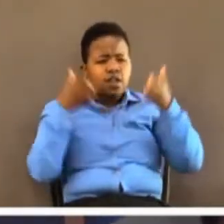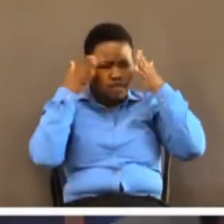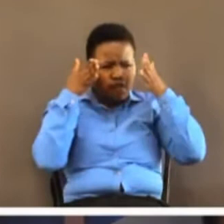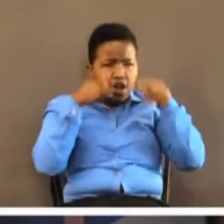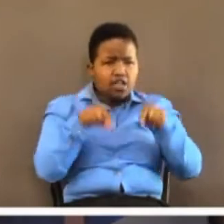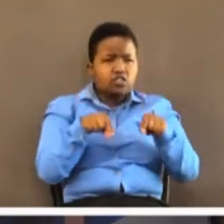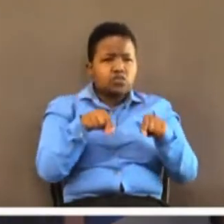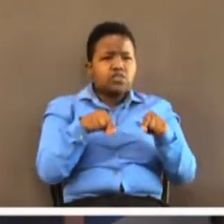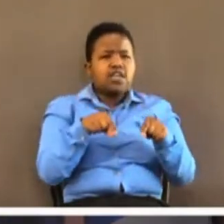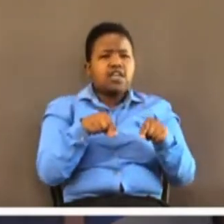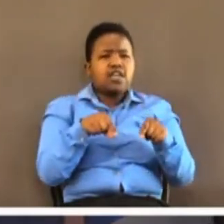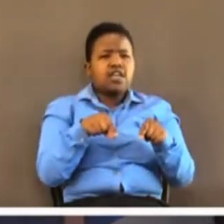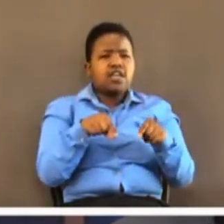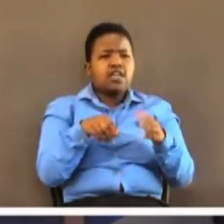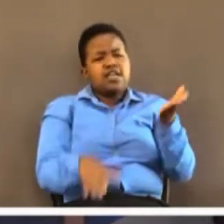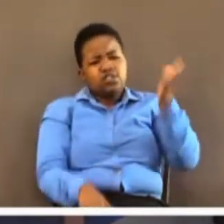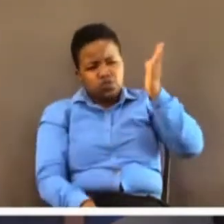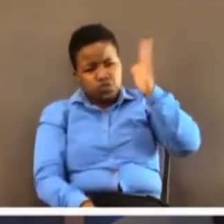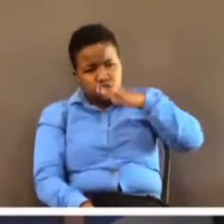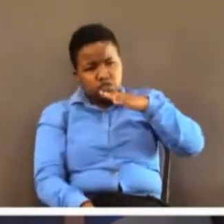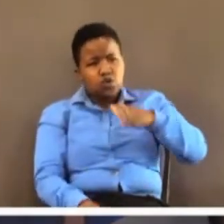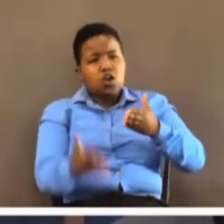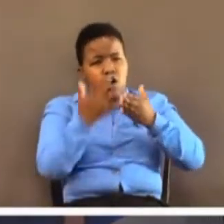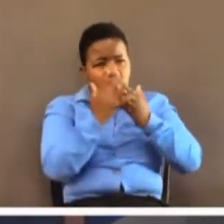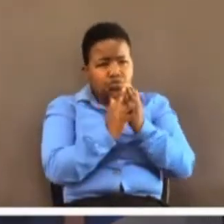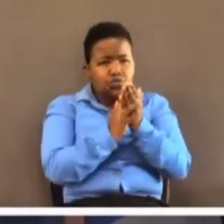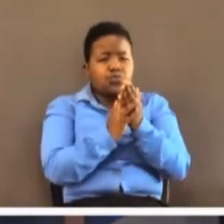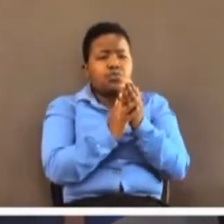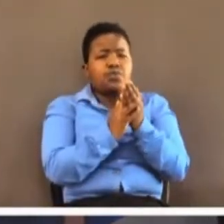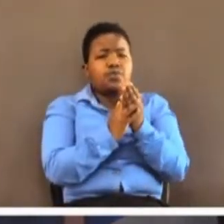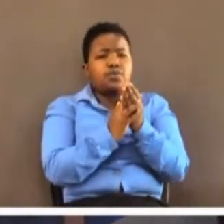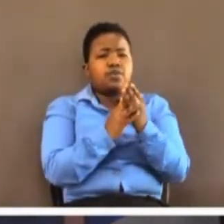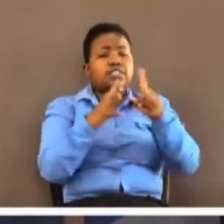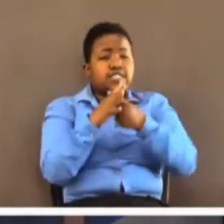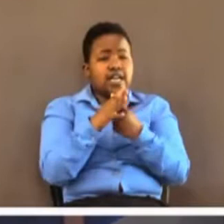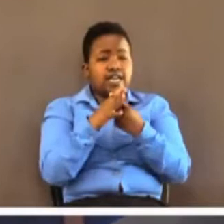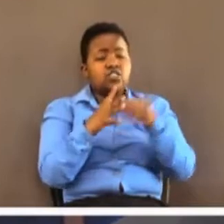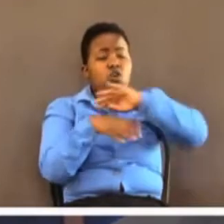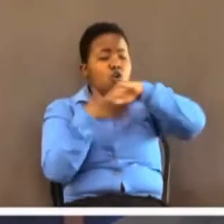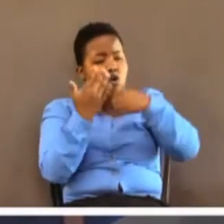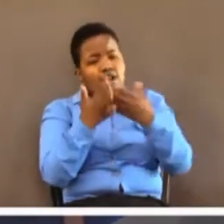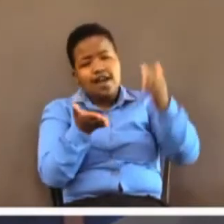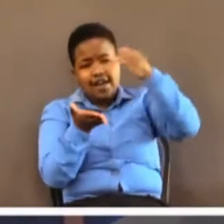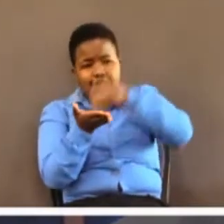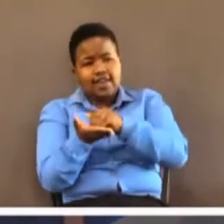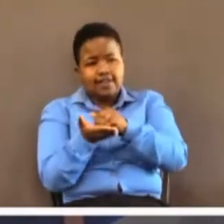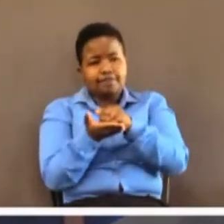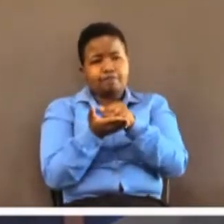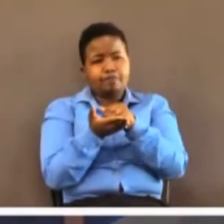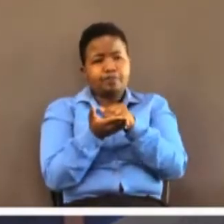reset, restoration through starting all over again. Reset,